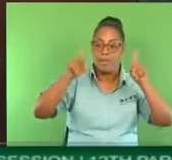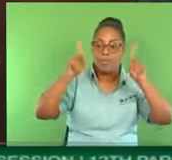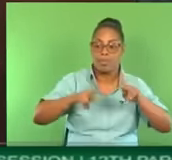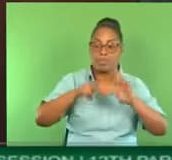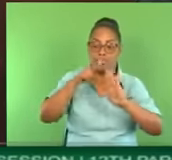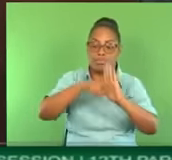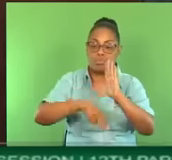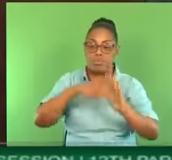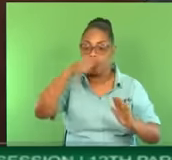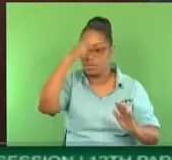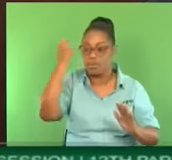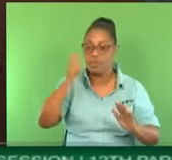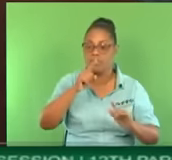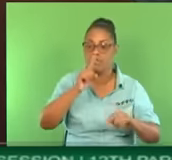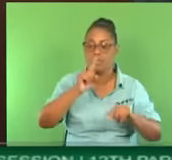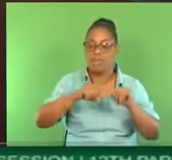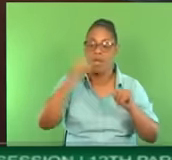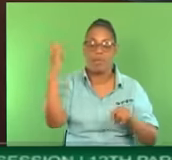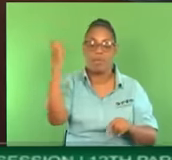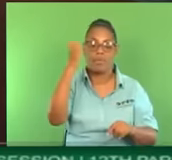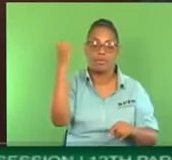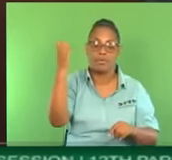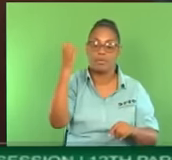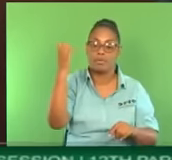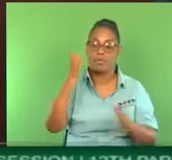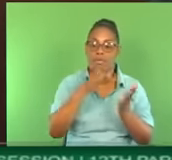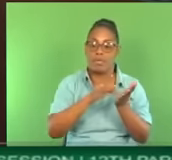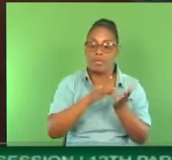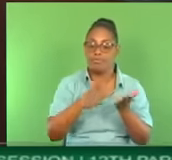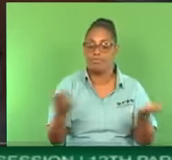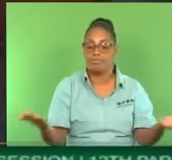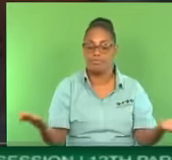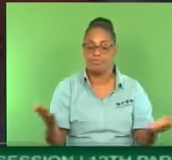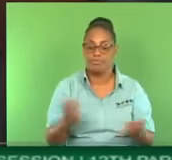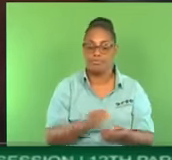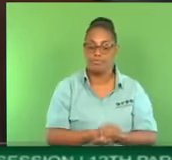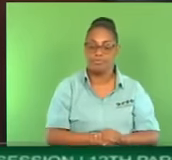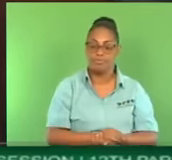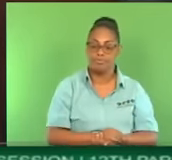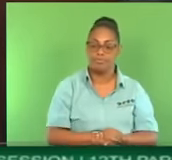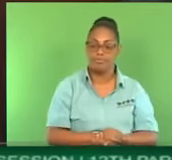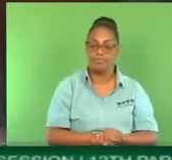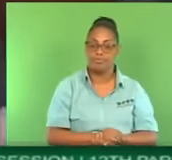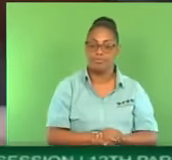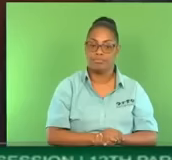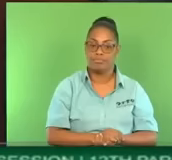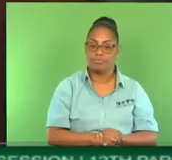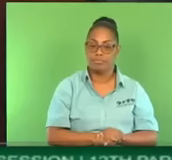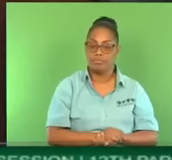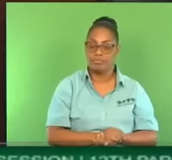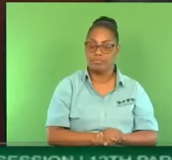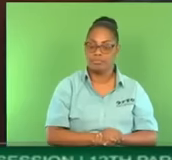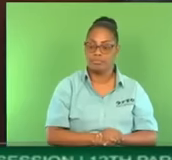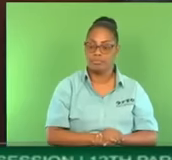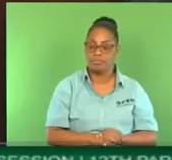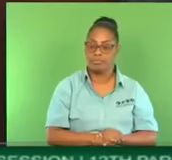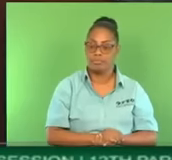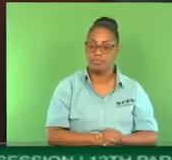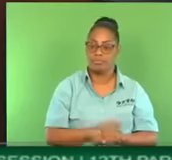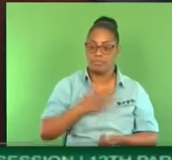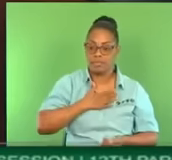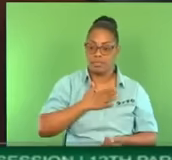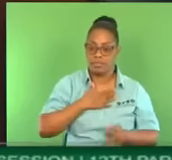dialysis. And that is where we are, Madam Speaker. I say no more about that. Madam Speaker, I was making the point